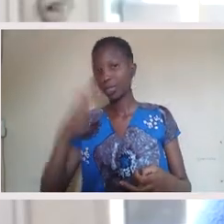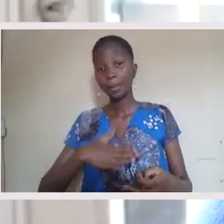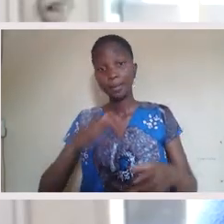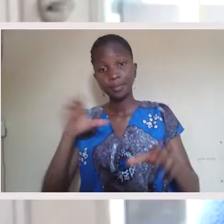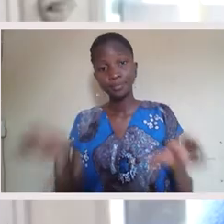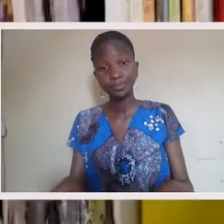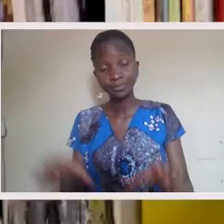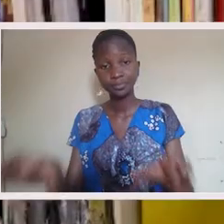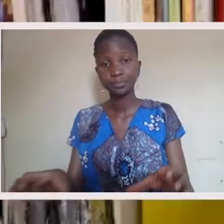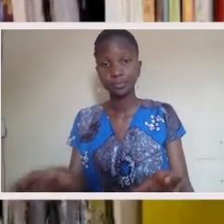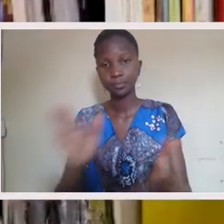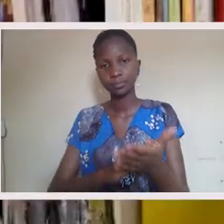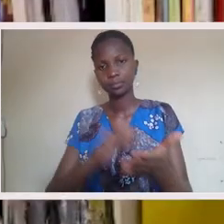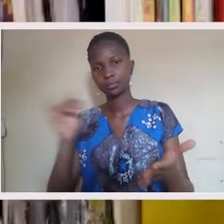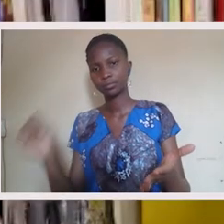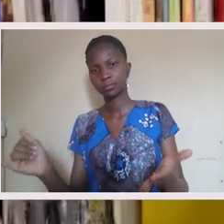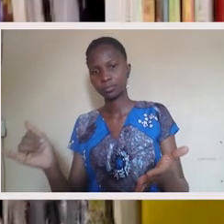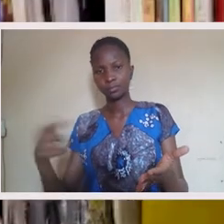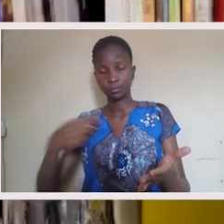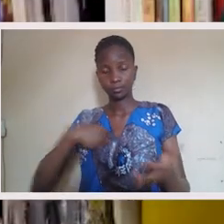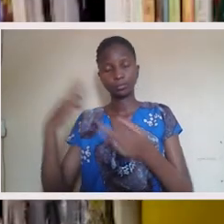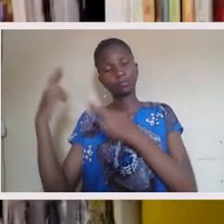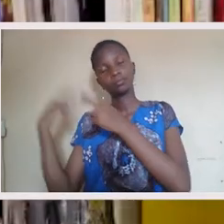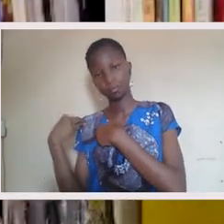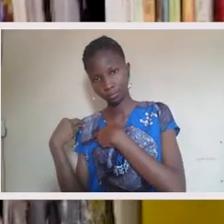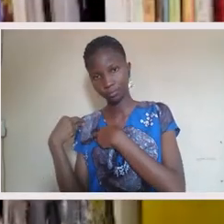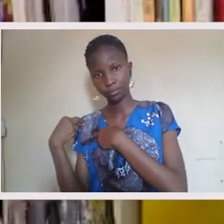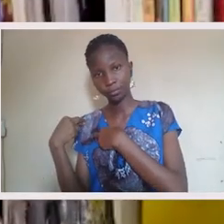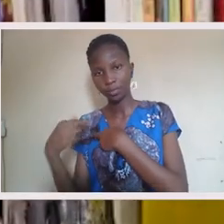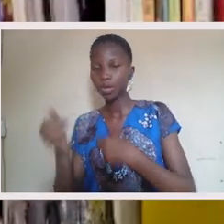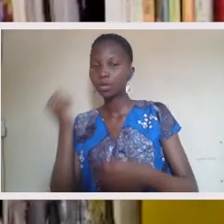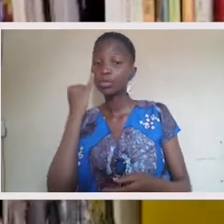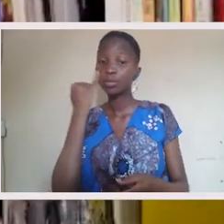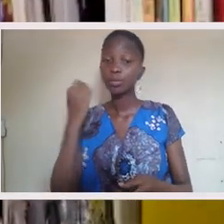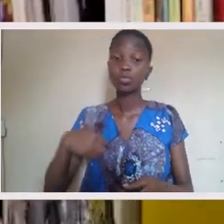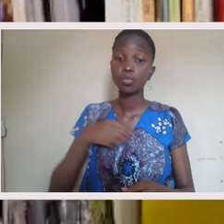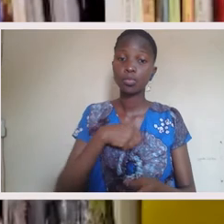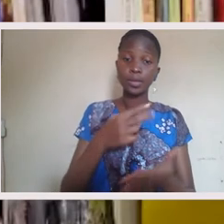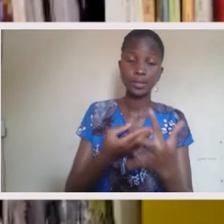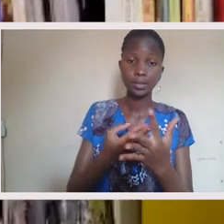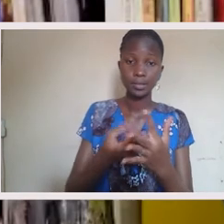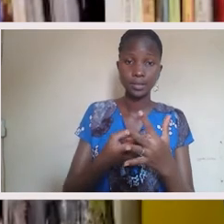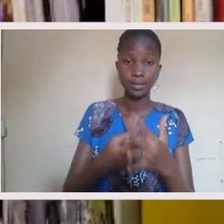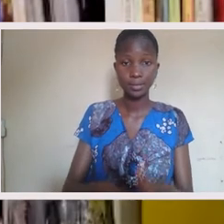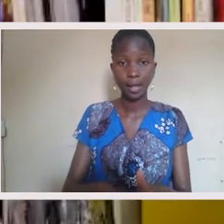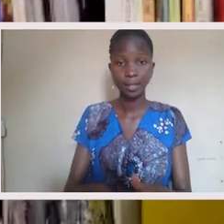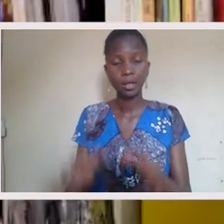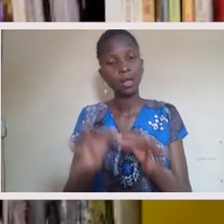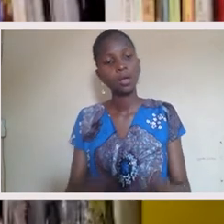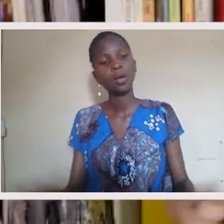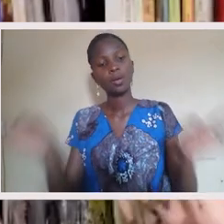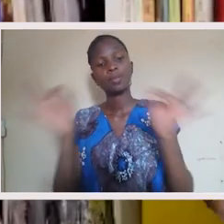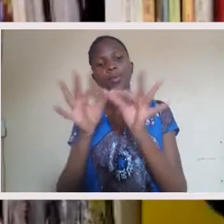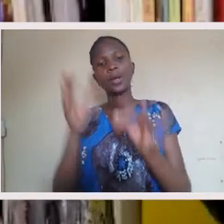actions. I am accountable for my beliefs. Yeah. so when we start at that place, we start at a good place, but we also know how